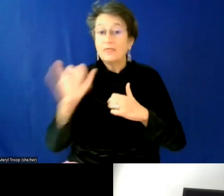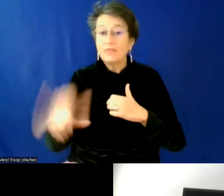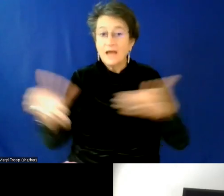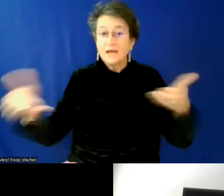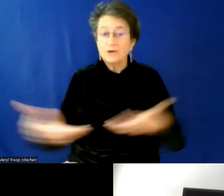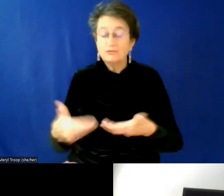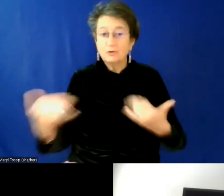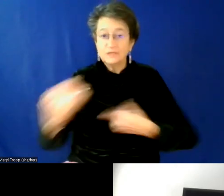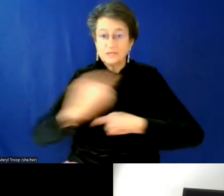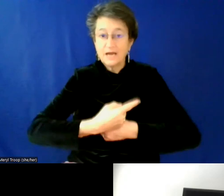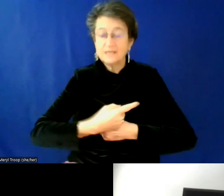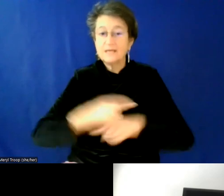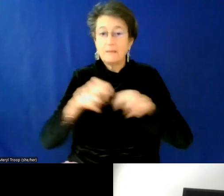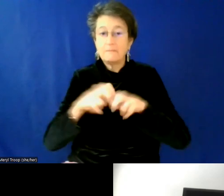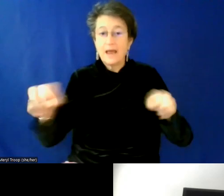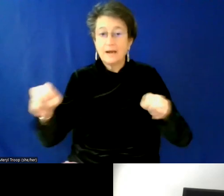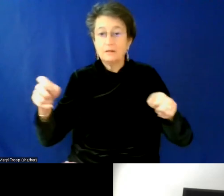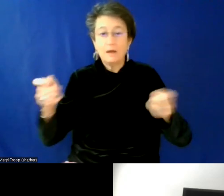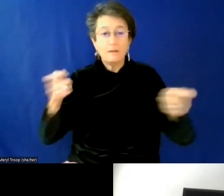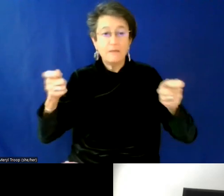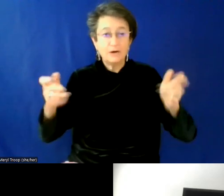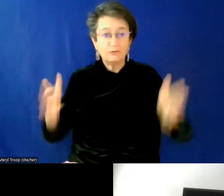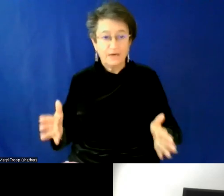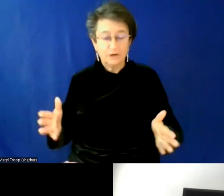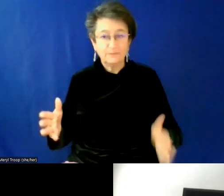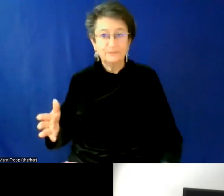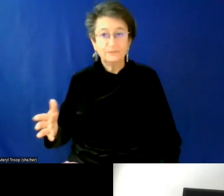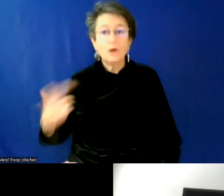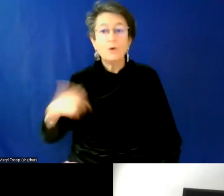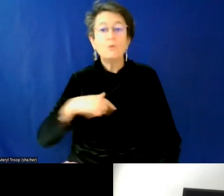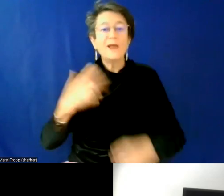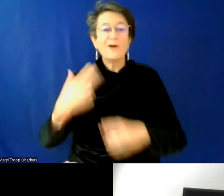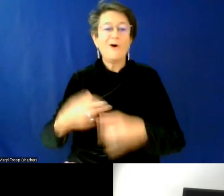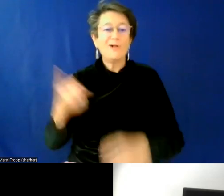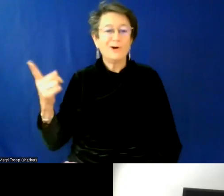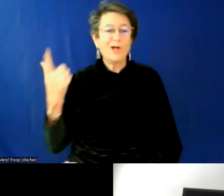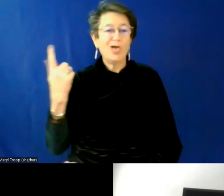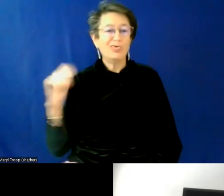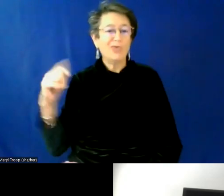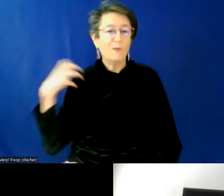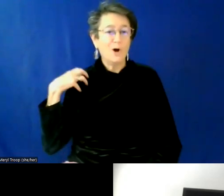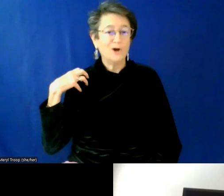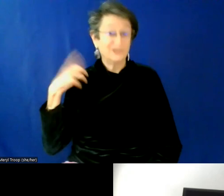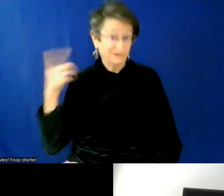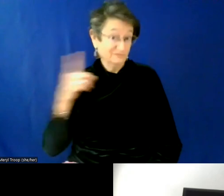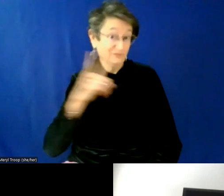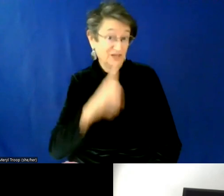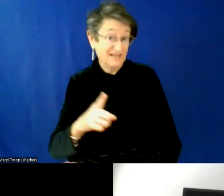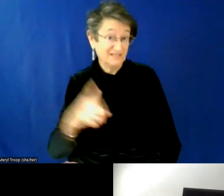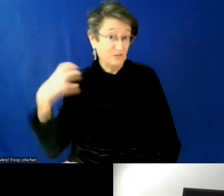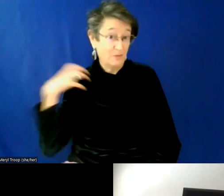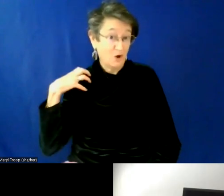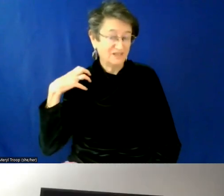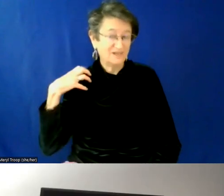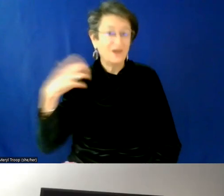moderator. Uh, we like to call her the boss because she is, uh, welcome to